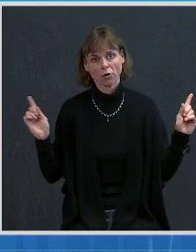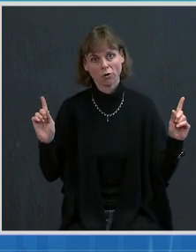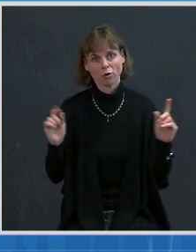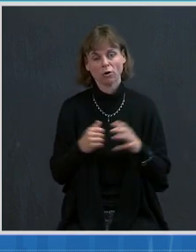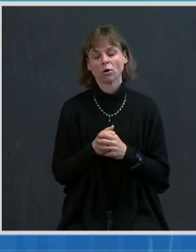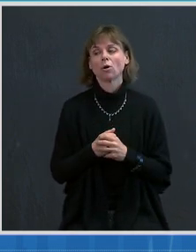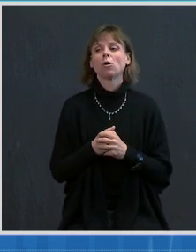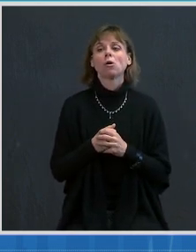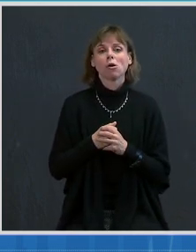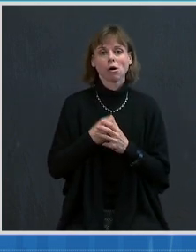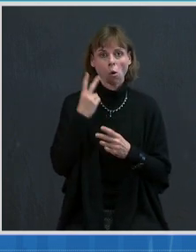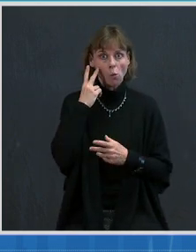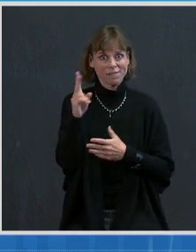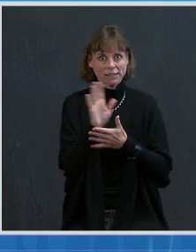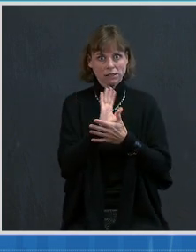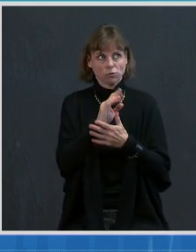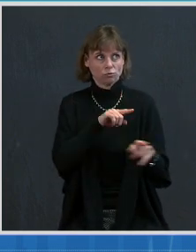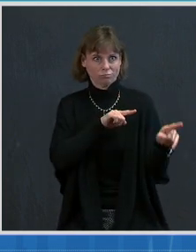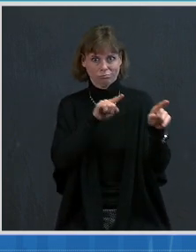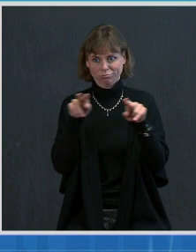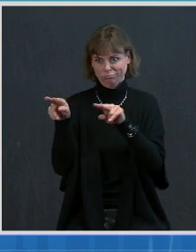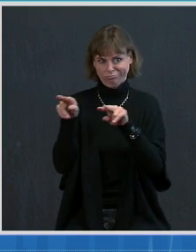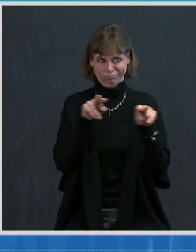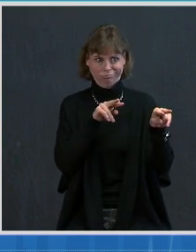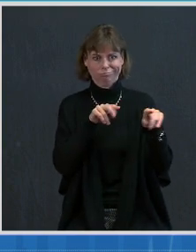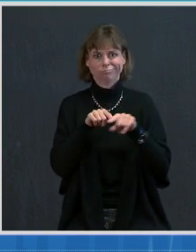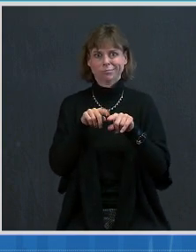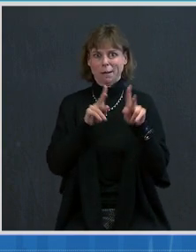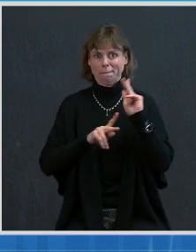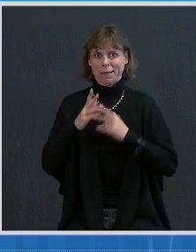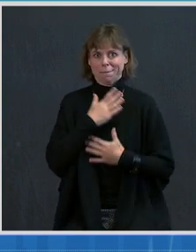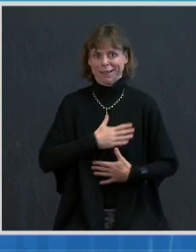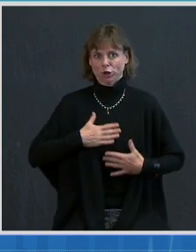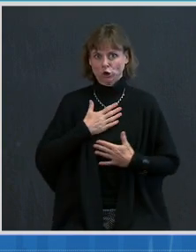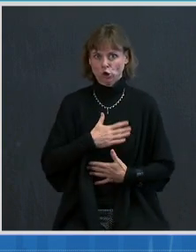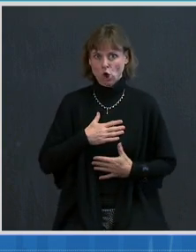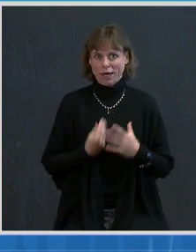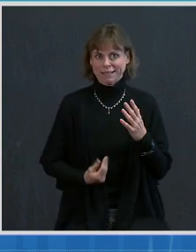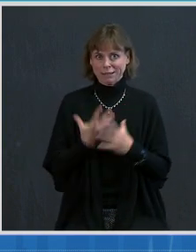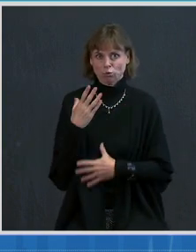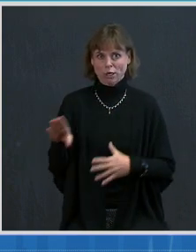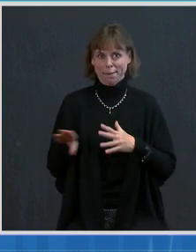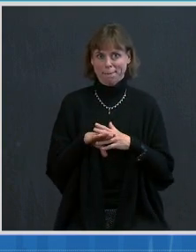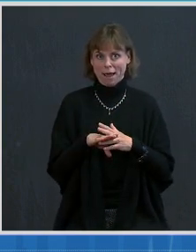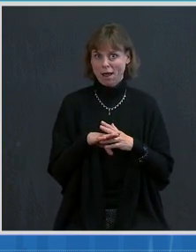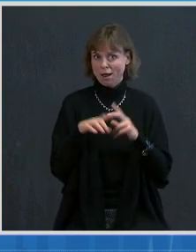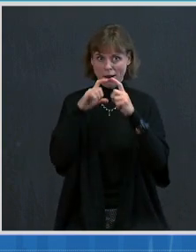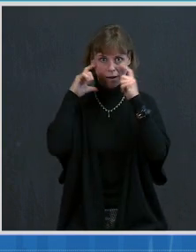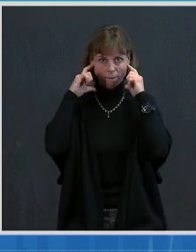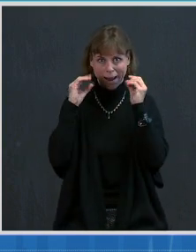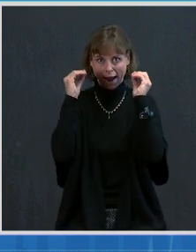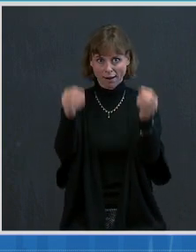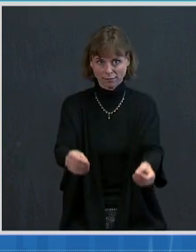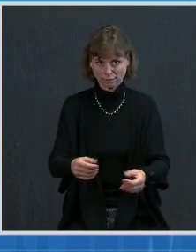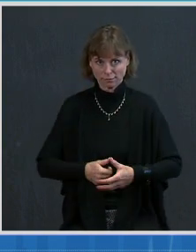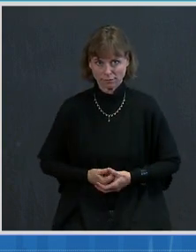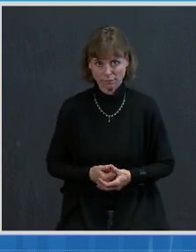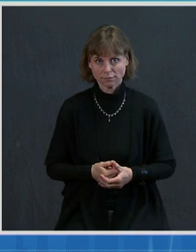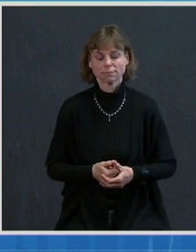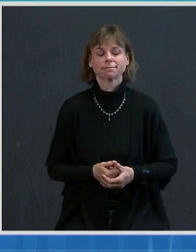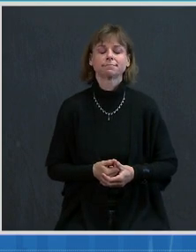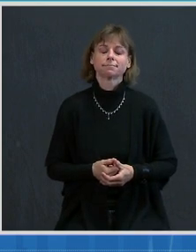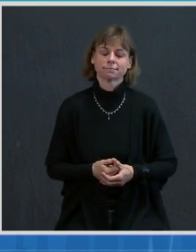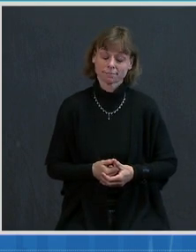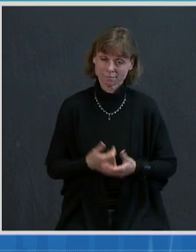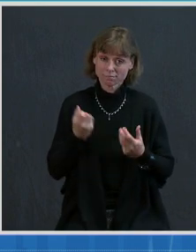seen footage of people enjoying spring break festivities maskless. This is all in the context of still 50